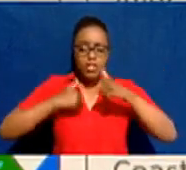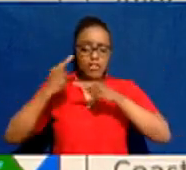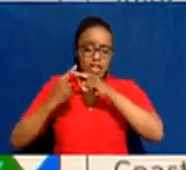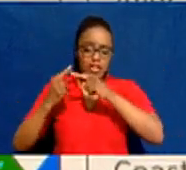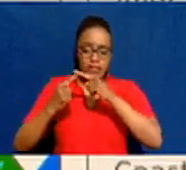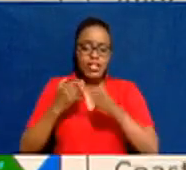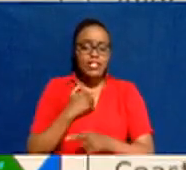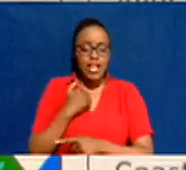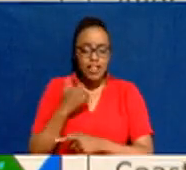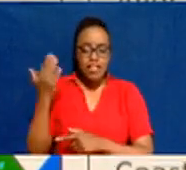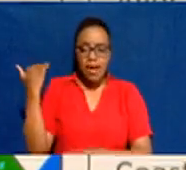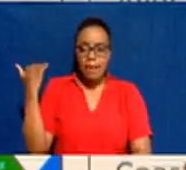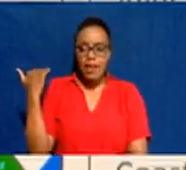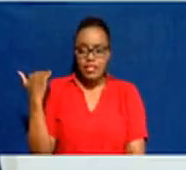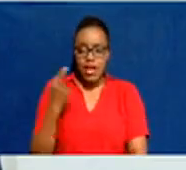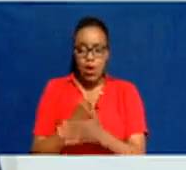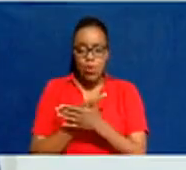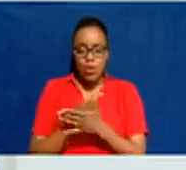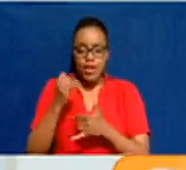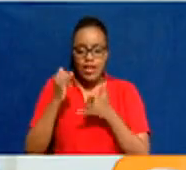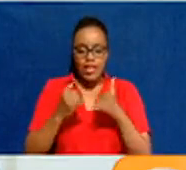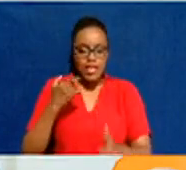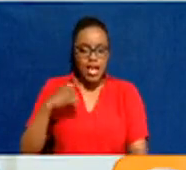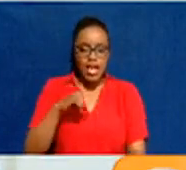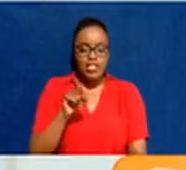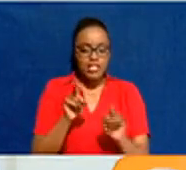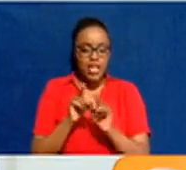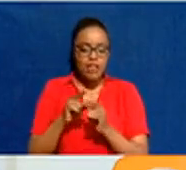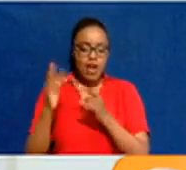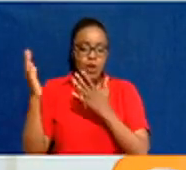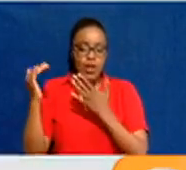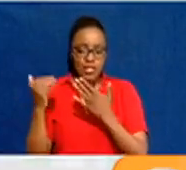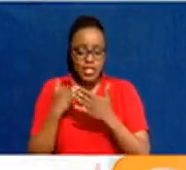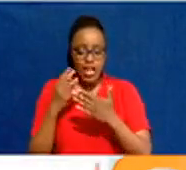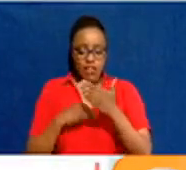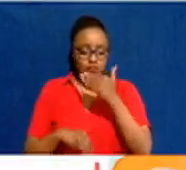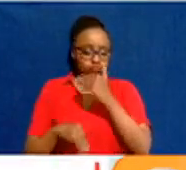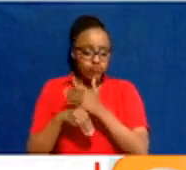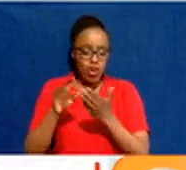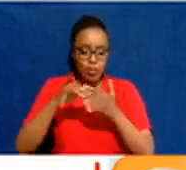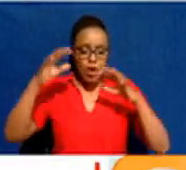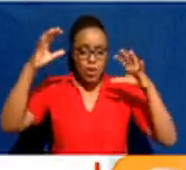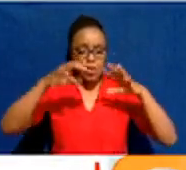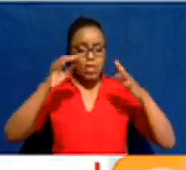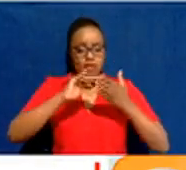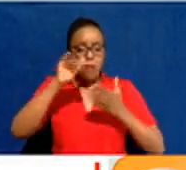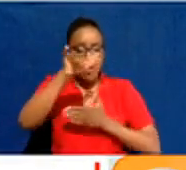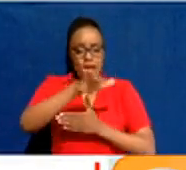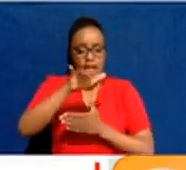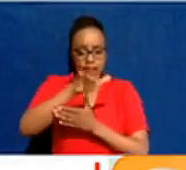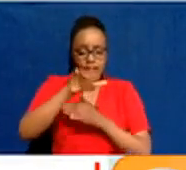in the past weekend. We are expecting the first rainfall over most parts of the country,